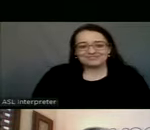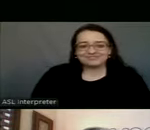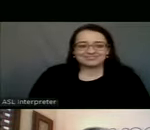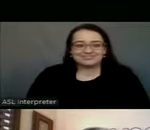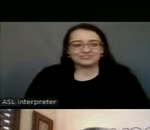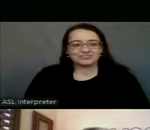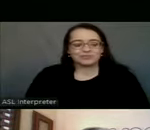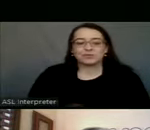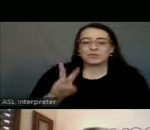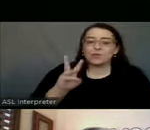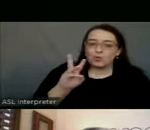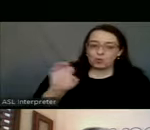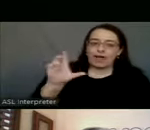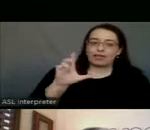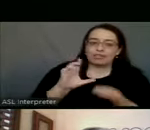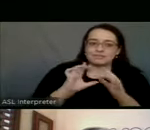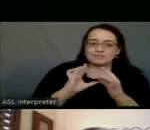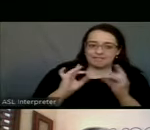Well said.